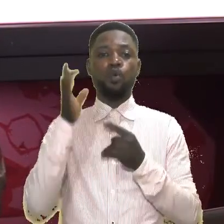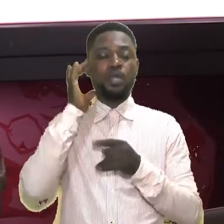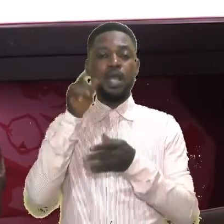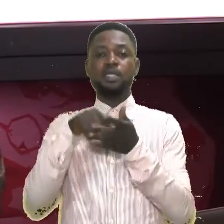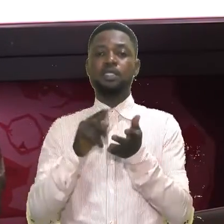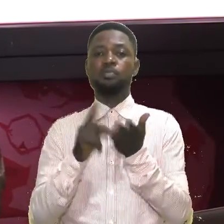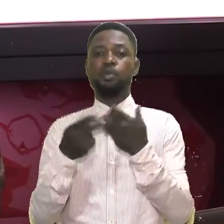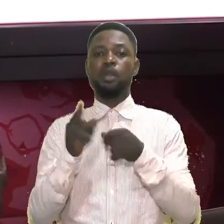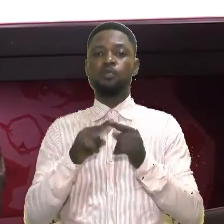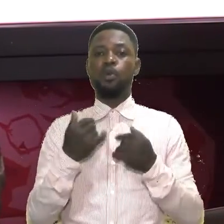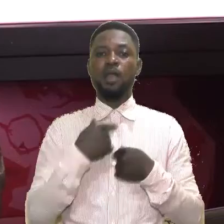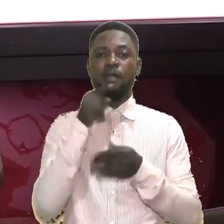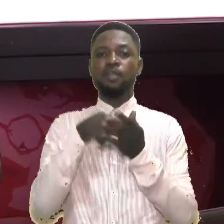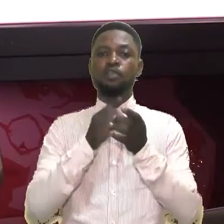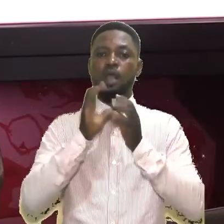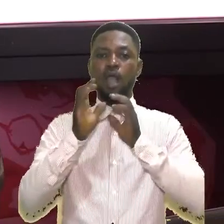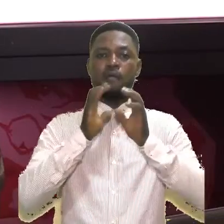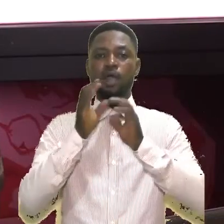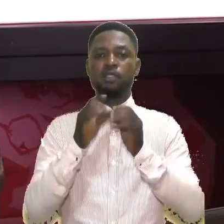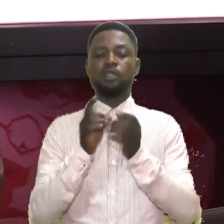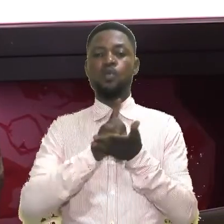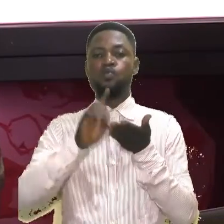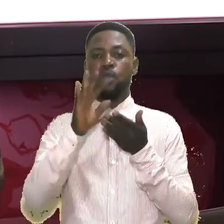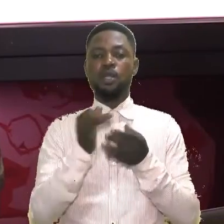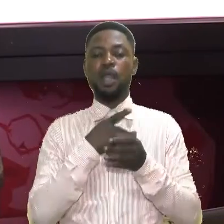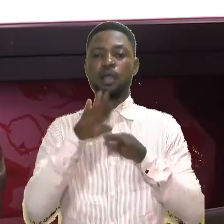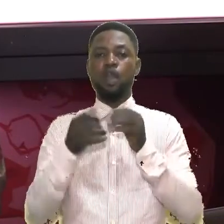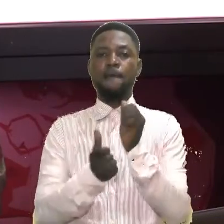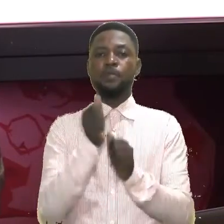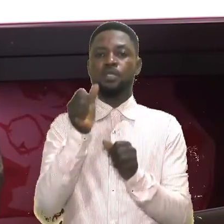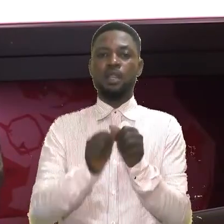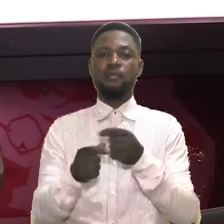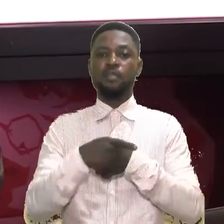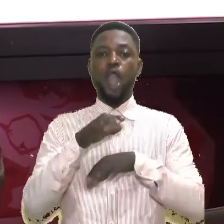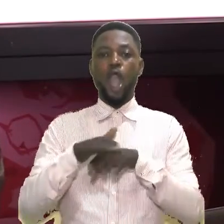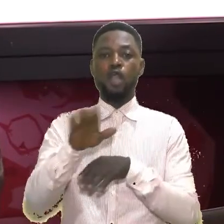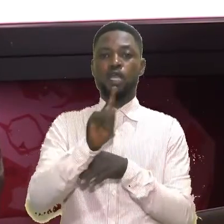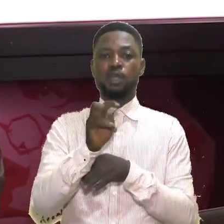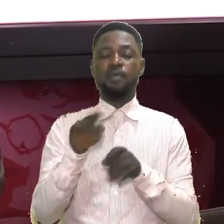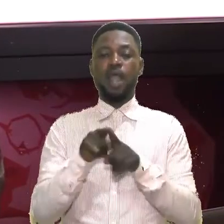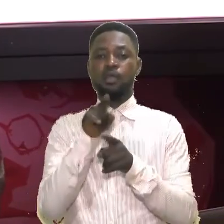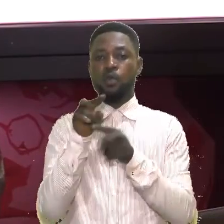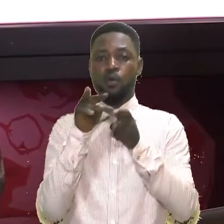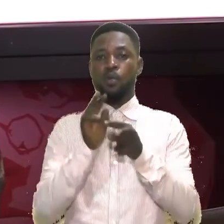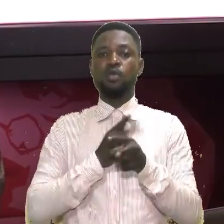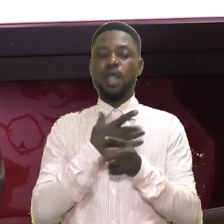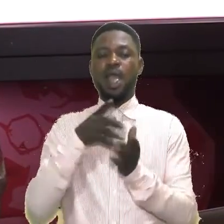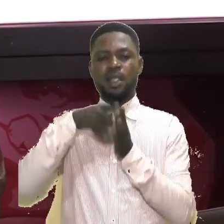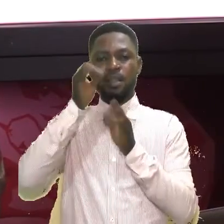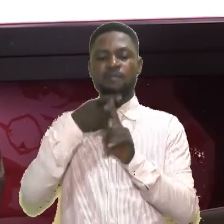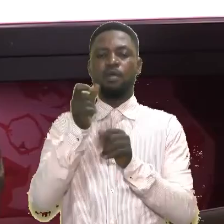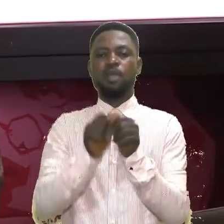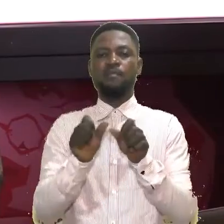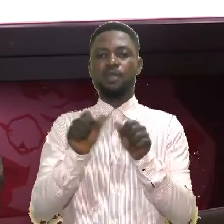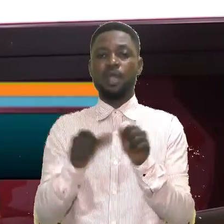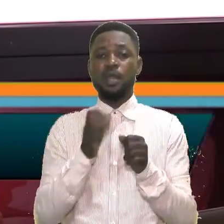so that we can be able to have these conversations weekly and almost daily on your screen as you watch us and learn from